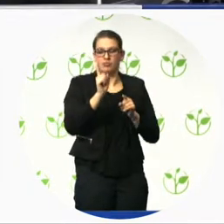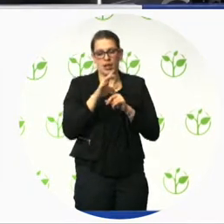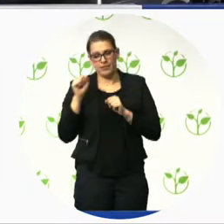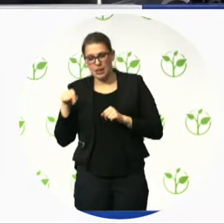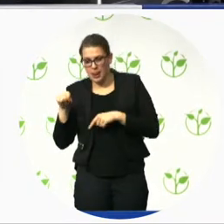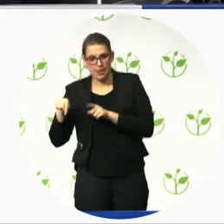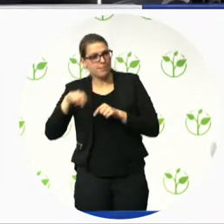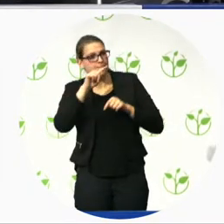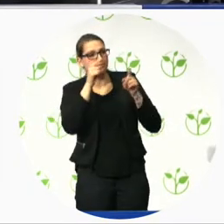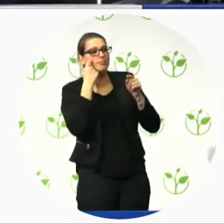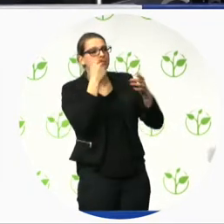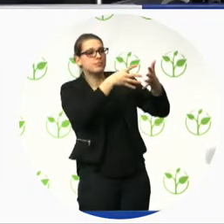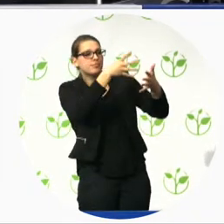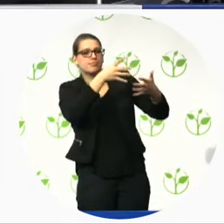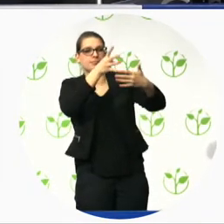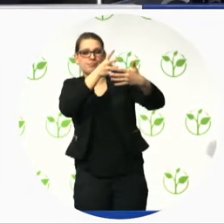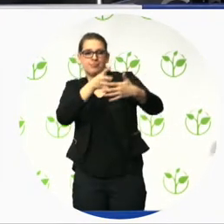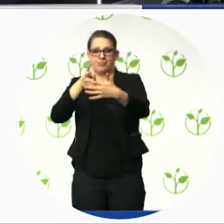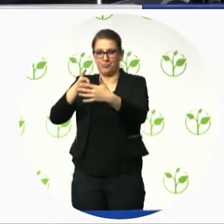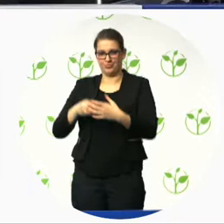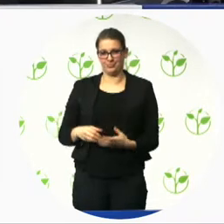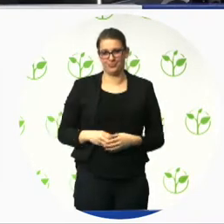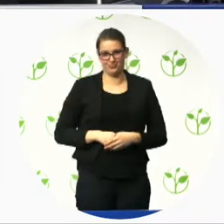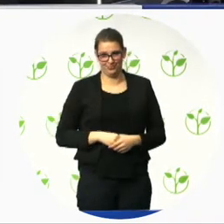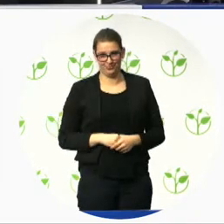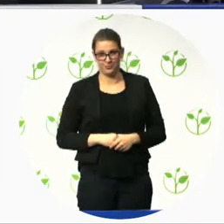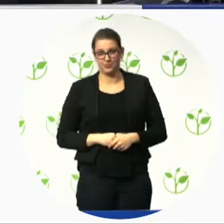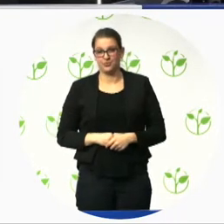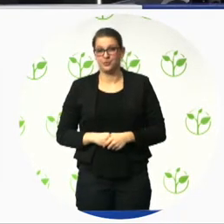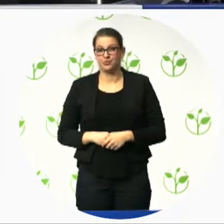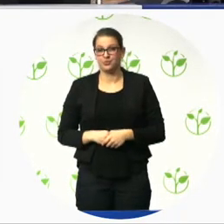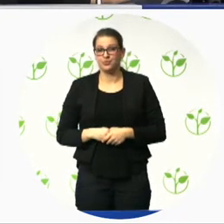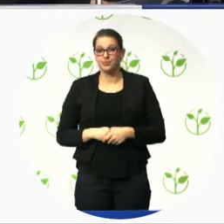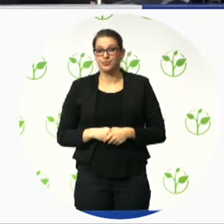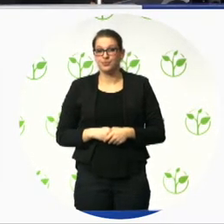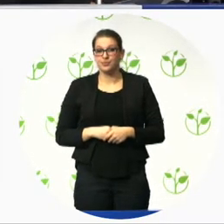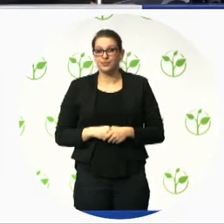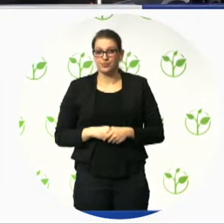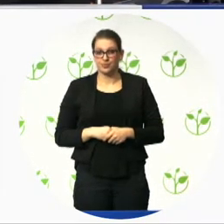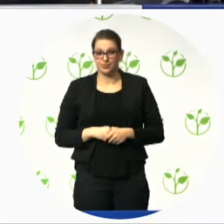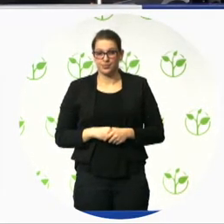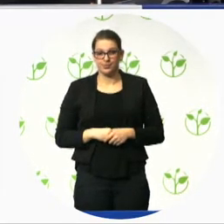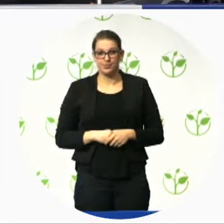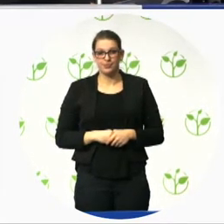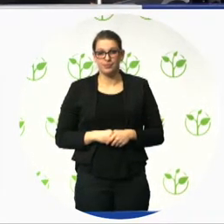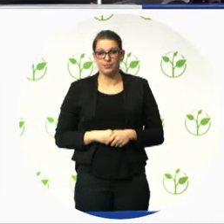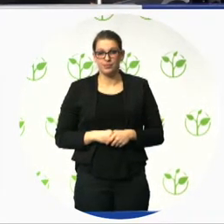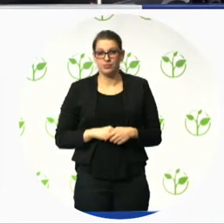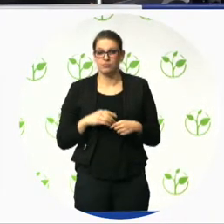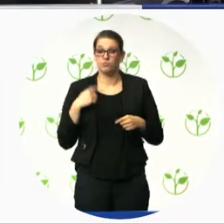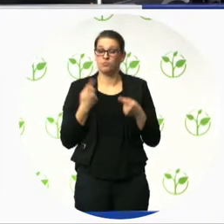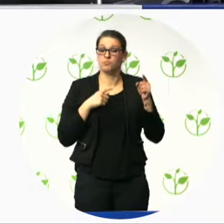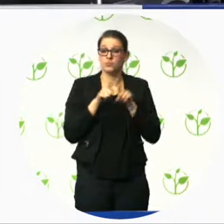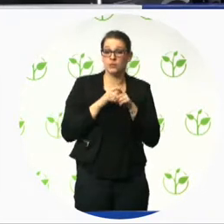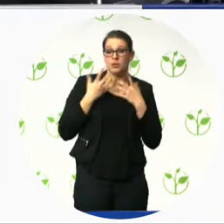We have also an independent advisory council that has set up this certification